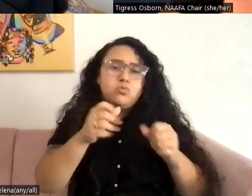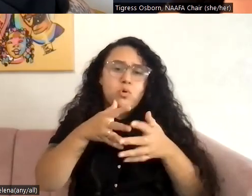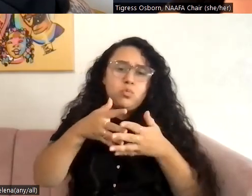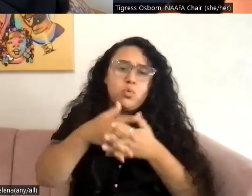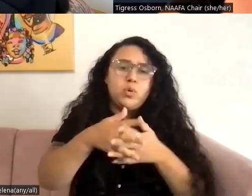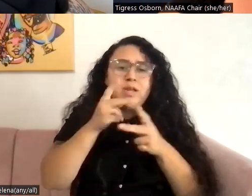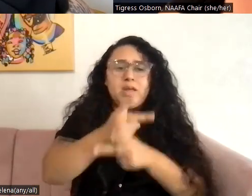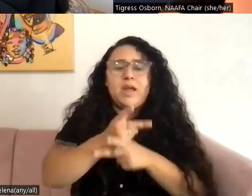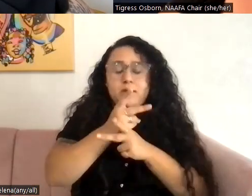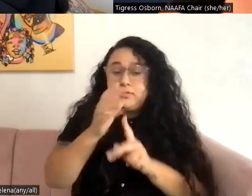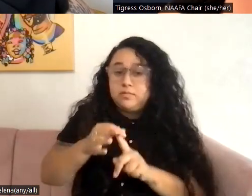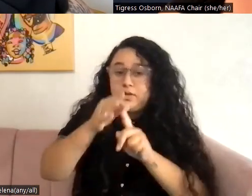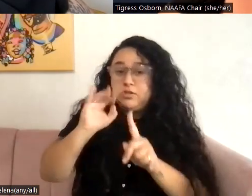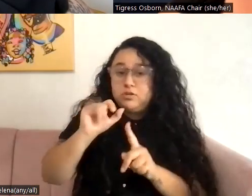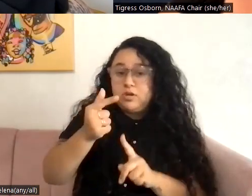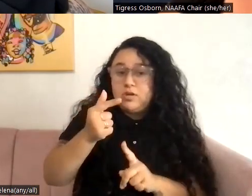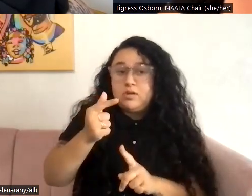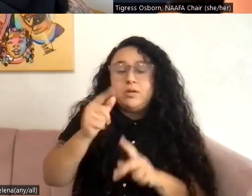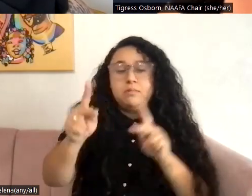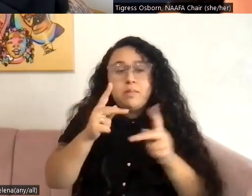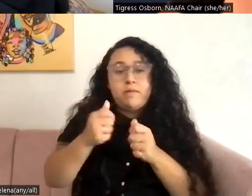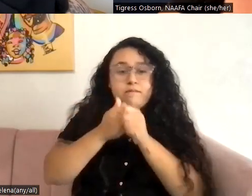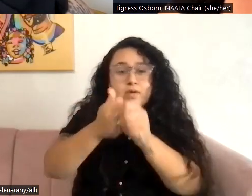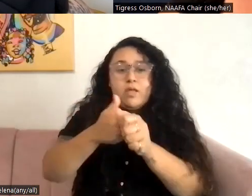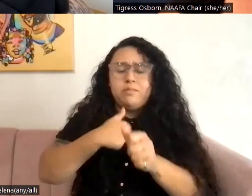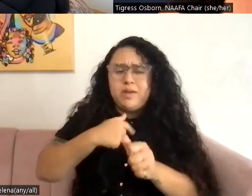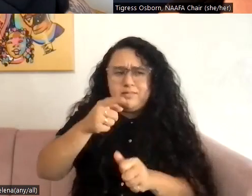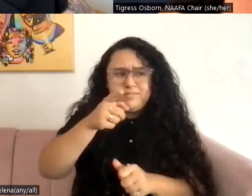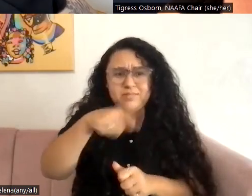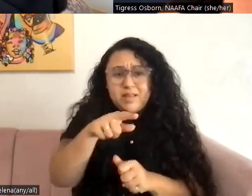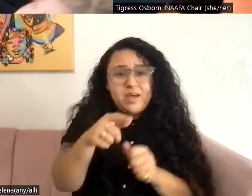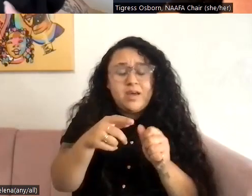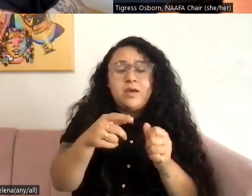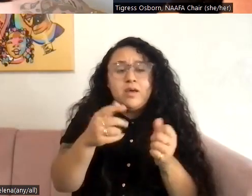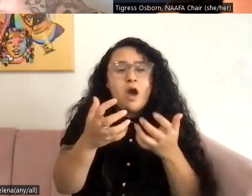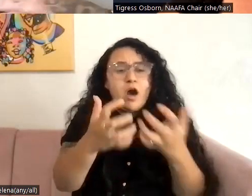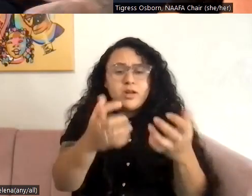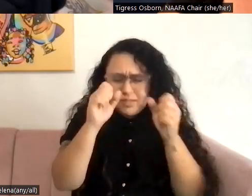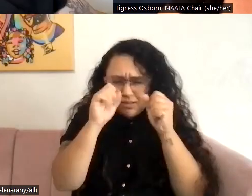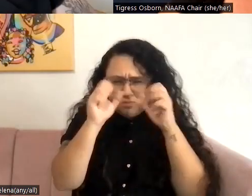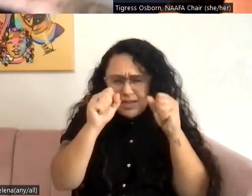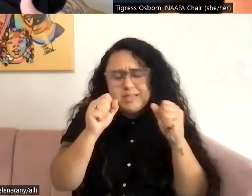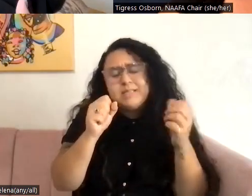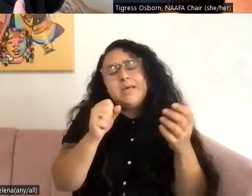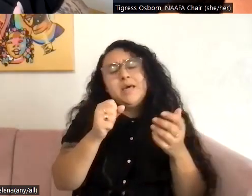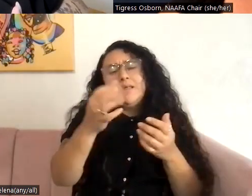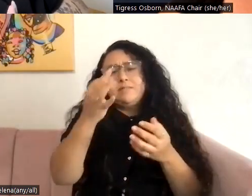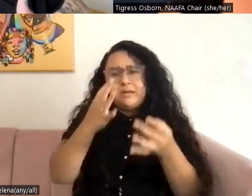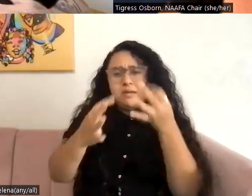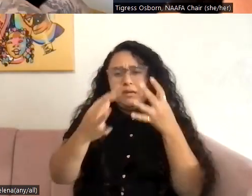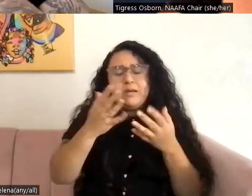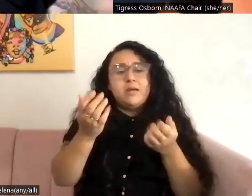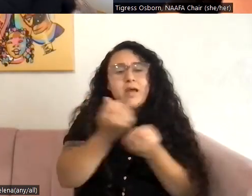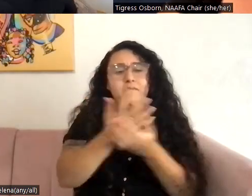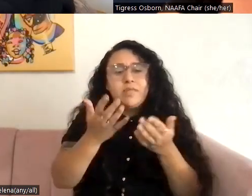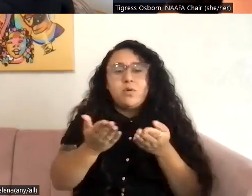especially on Instagram, the folks that follow me are, are amazing. And so they just gave me everything they recommended. And